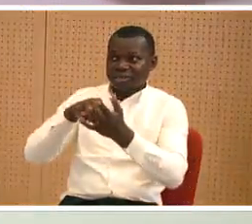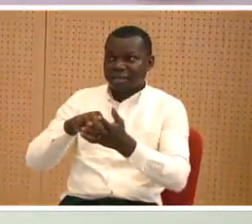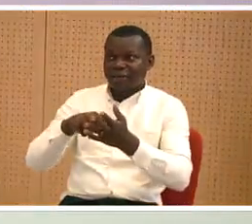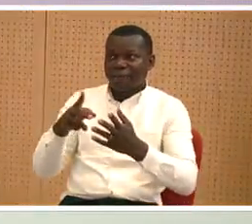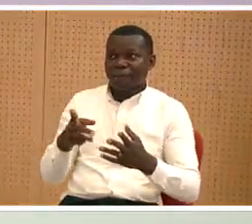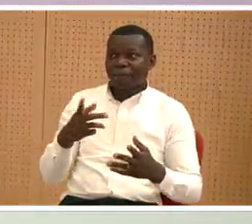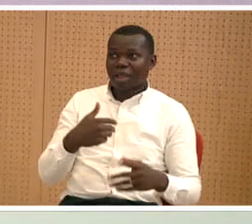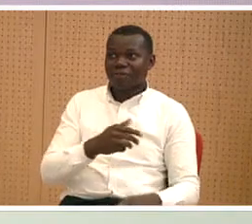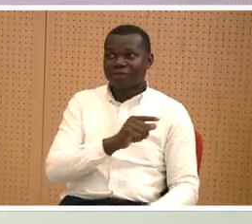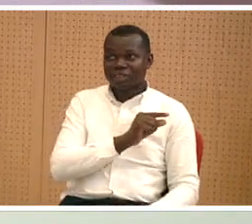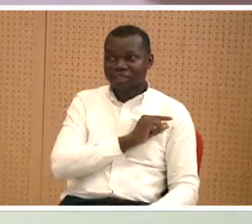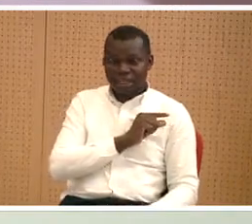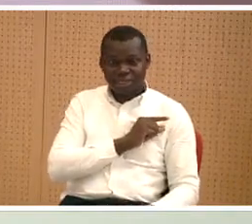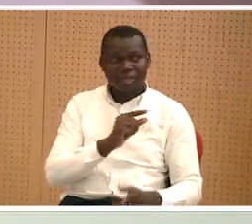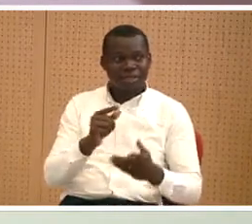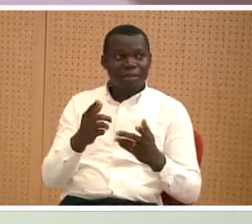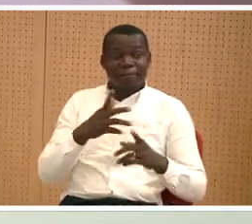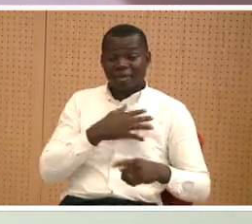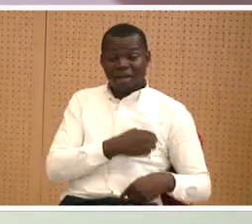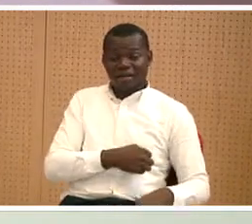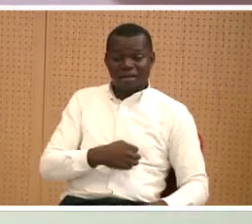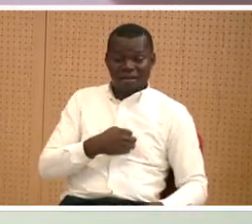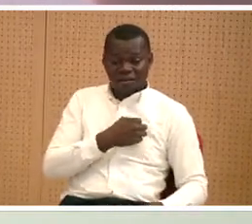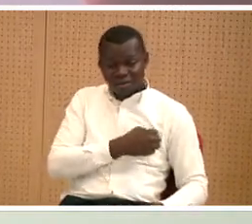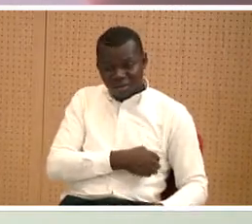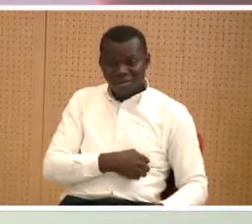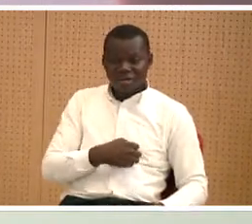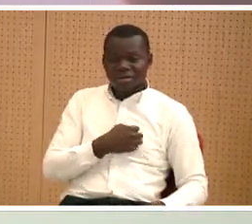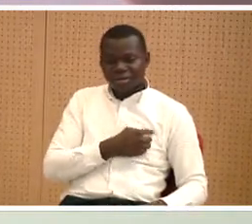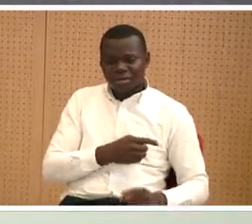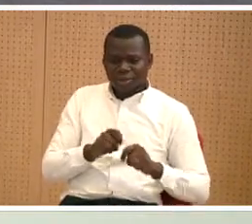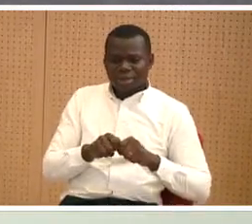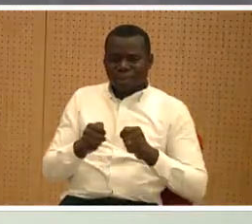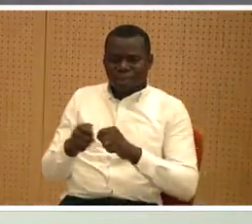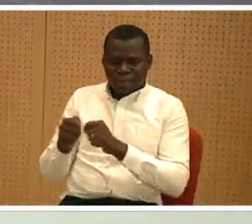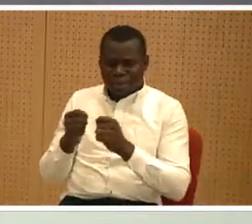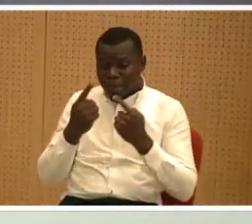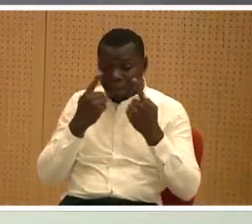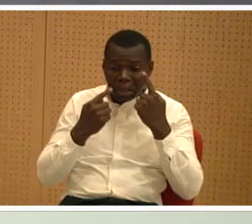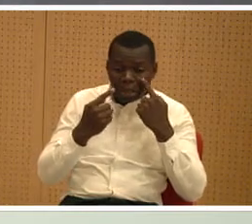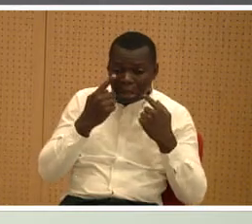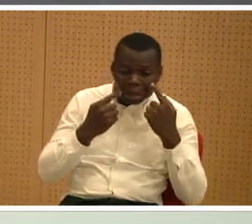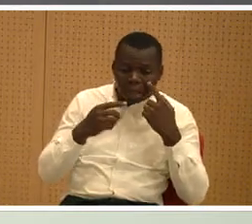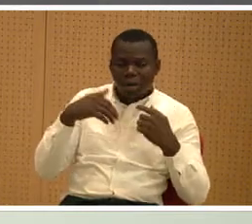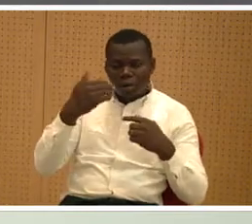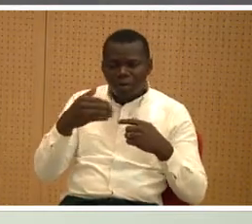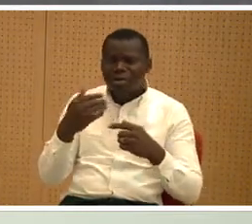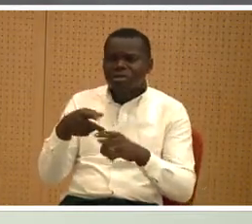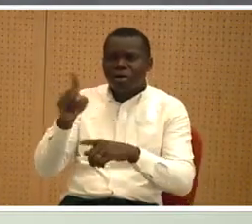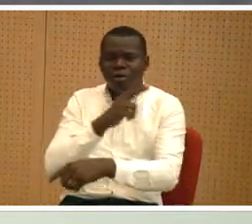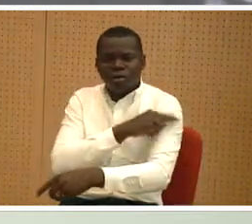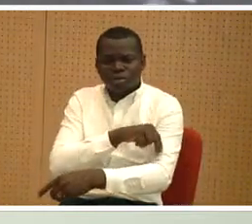past generations present my heart is so my feet are worn out crying in decrepit hallways of hospitals